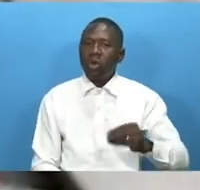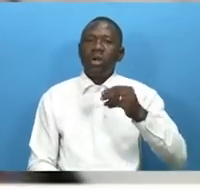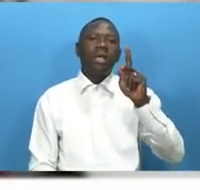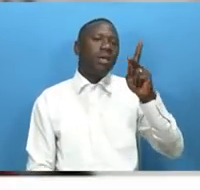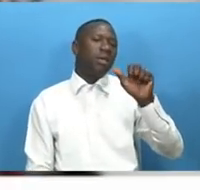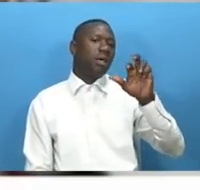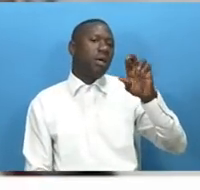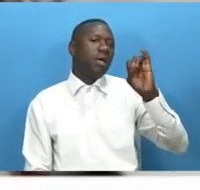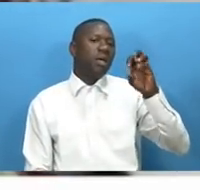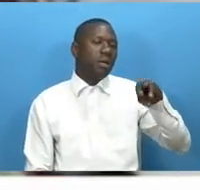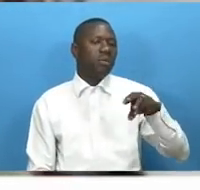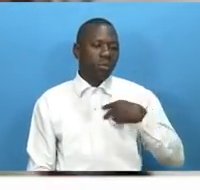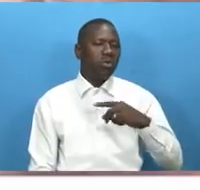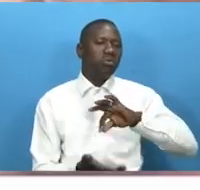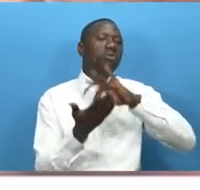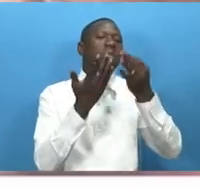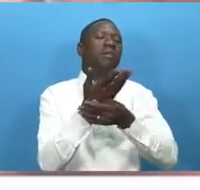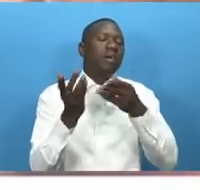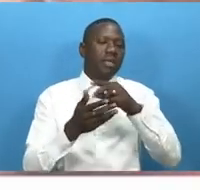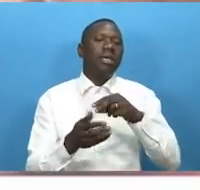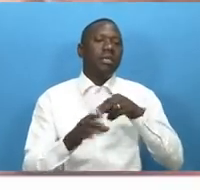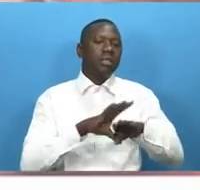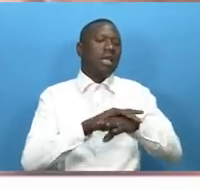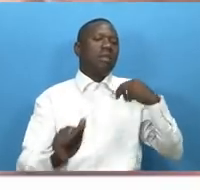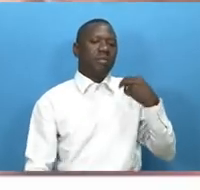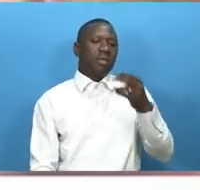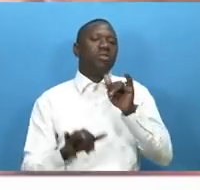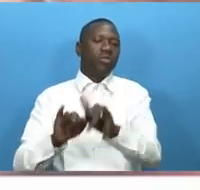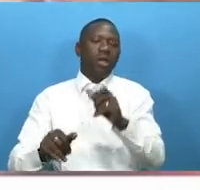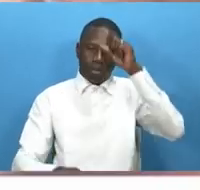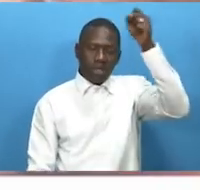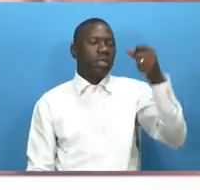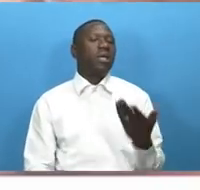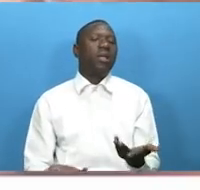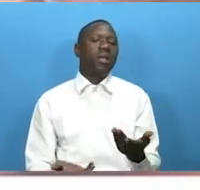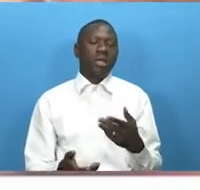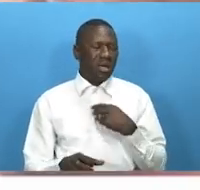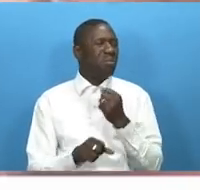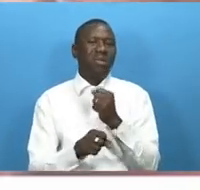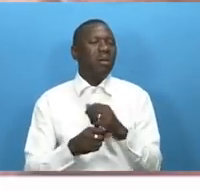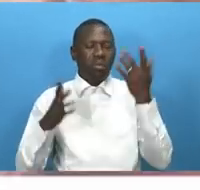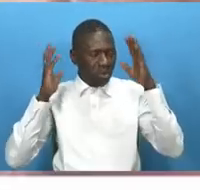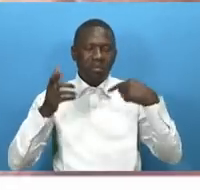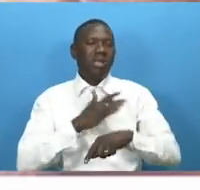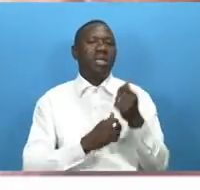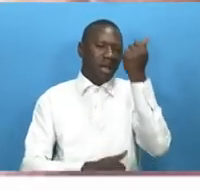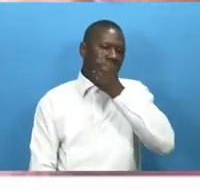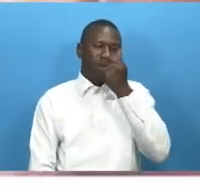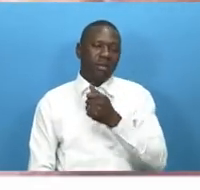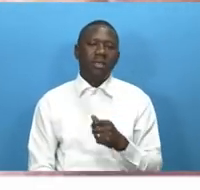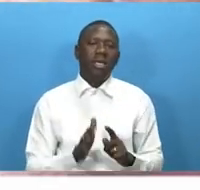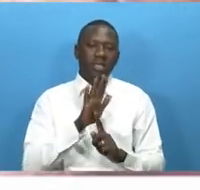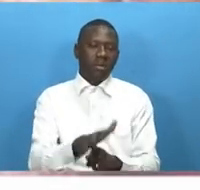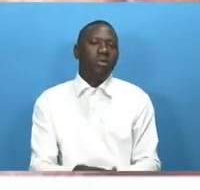father's presidency, to be his successor. Political dynasties don't seem to be on the way in Africa. In Uganda, President